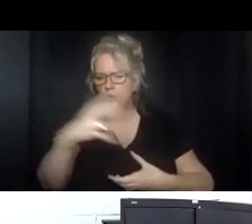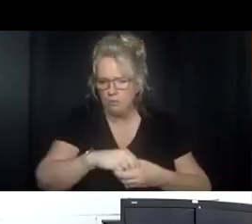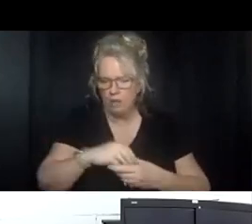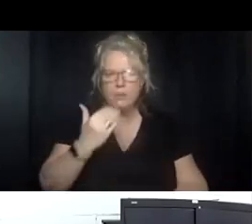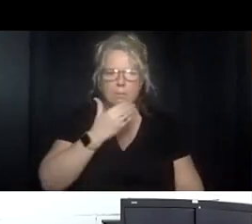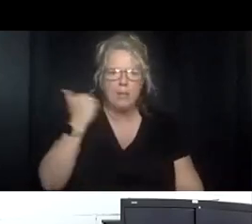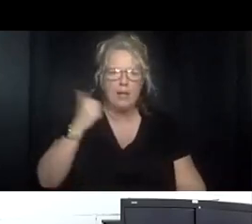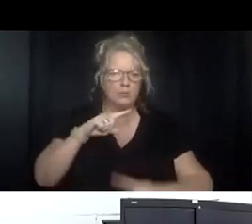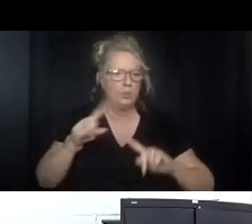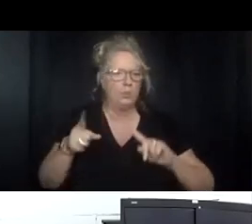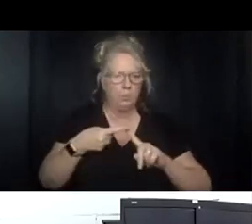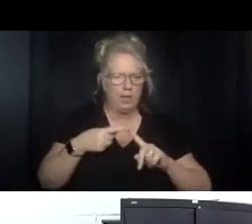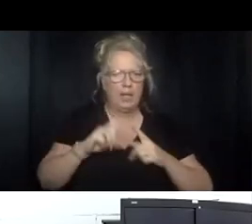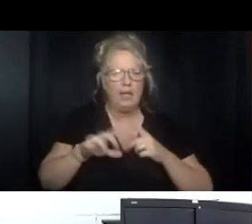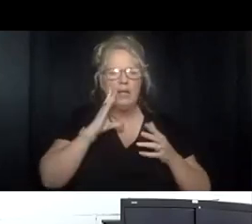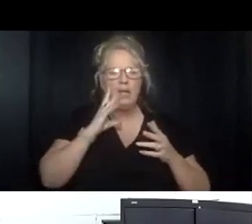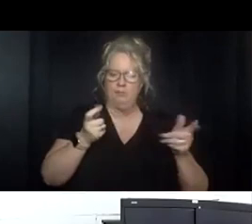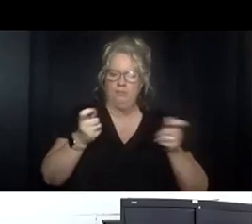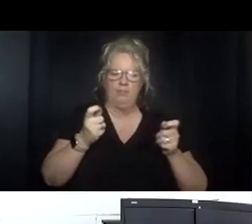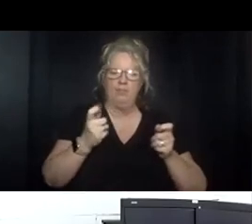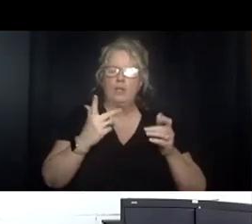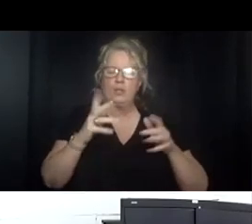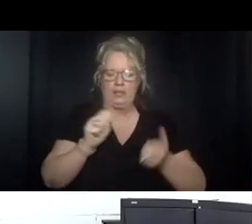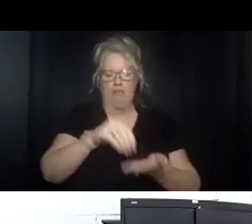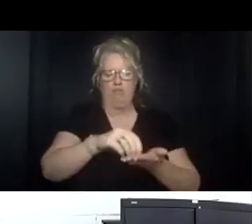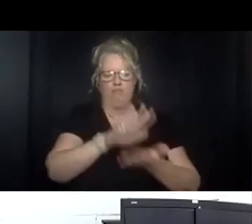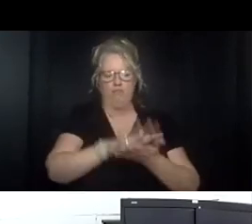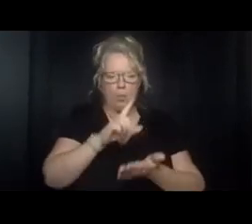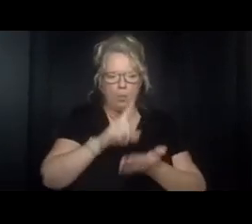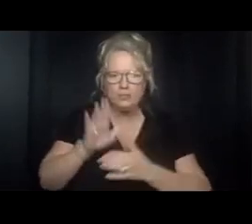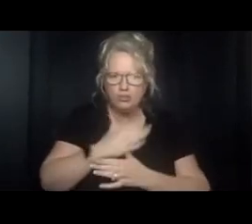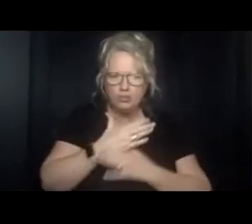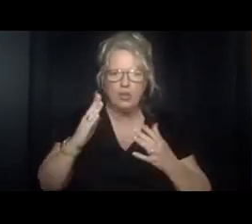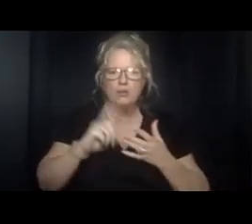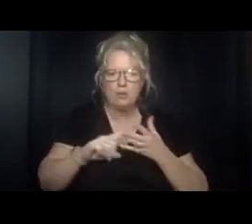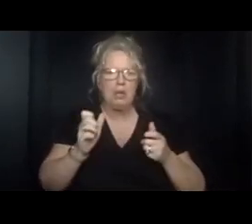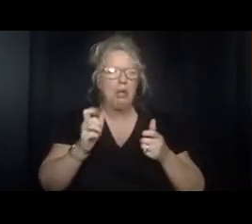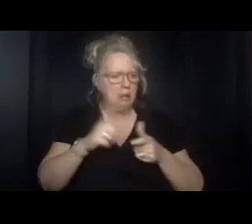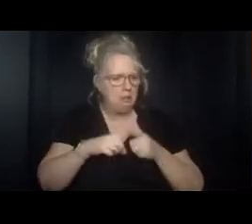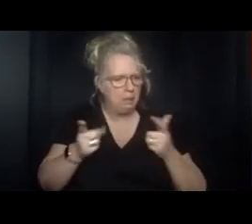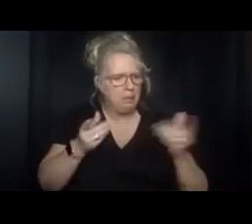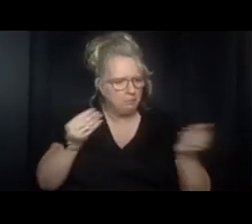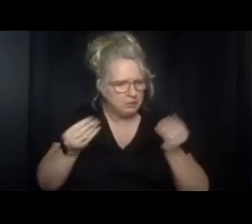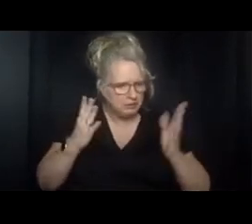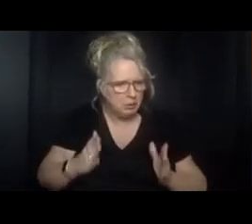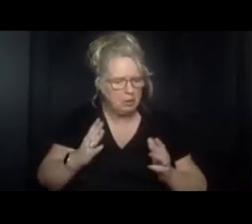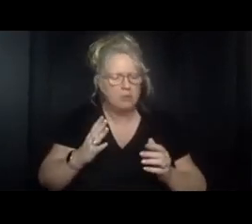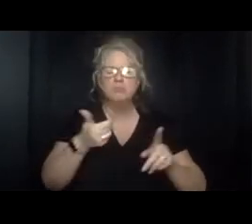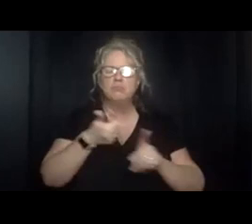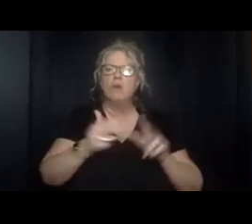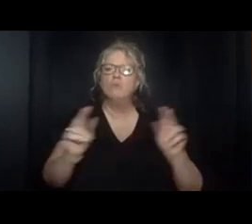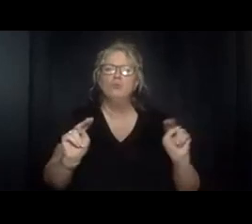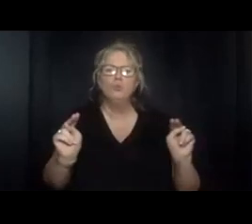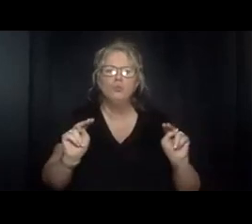best when there's a facilitator and a person to record what is being shared the facilitator should be a person that is neutral and